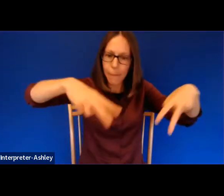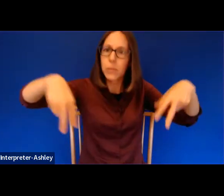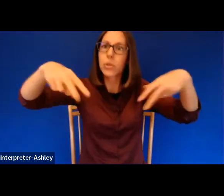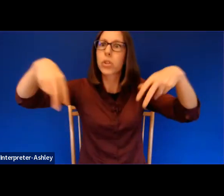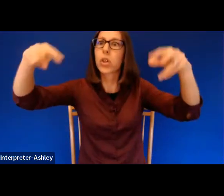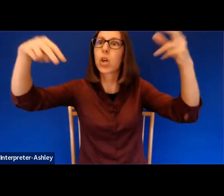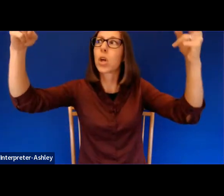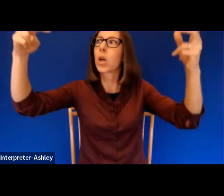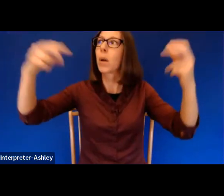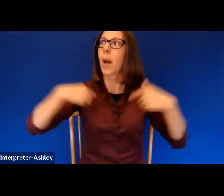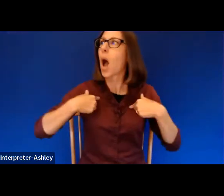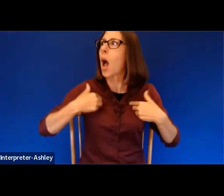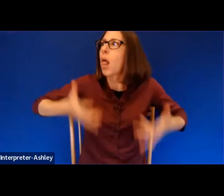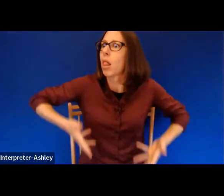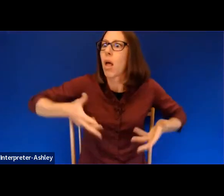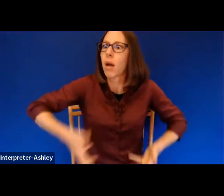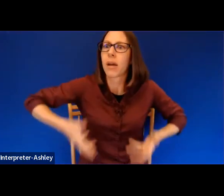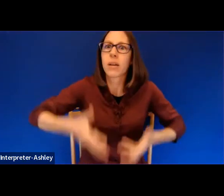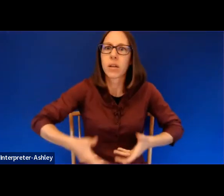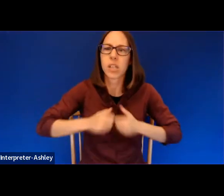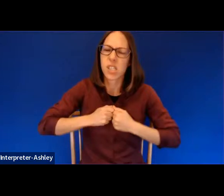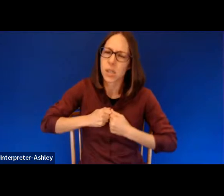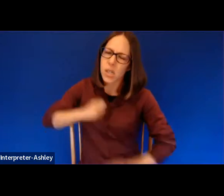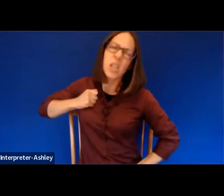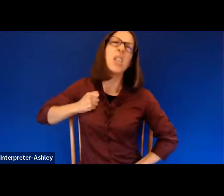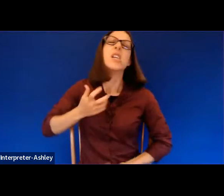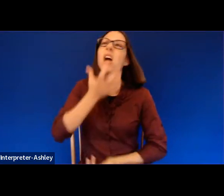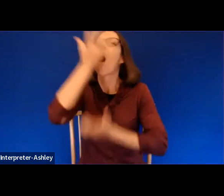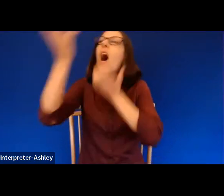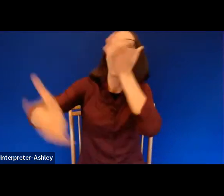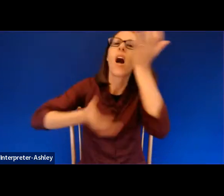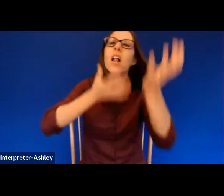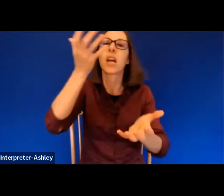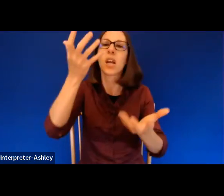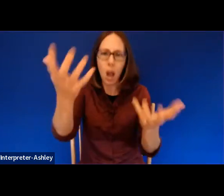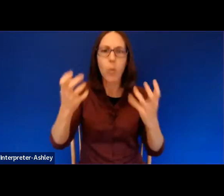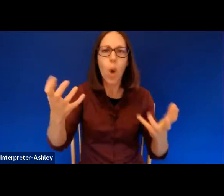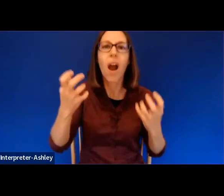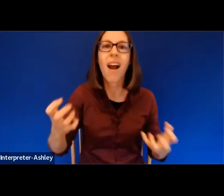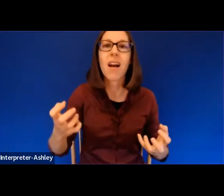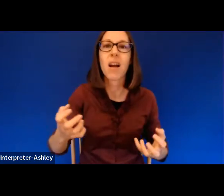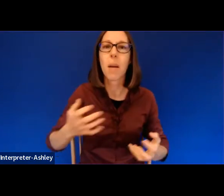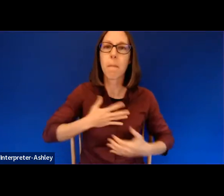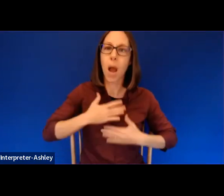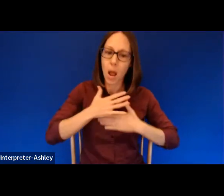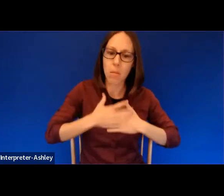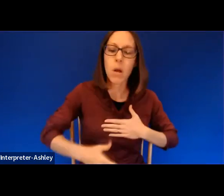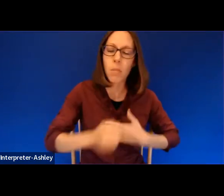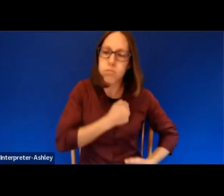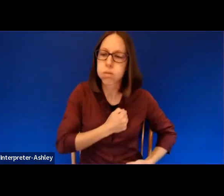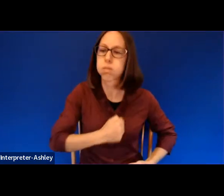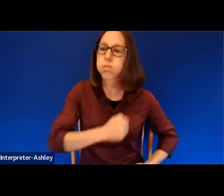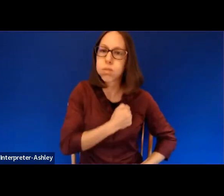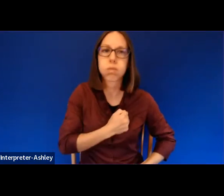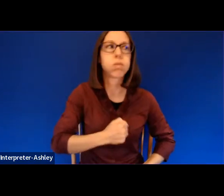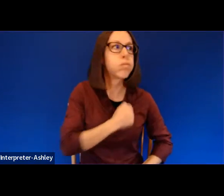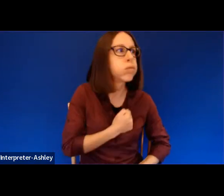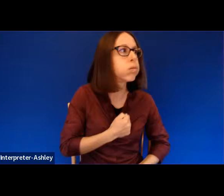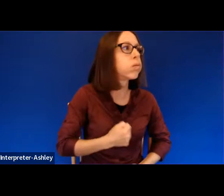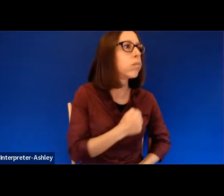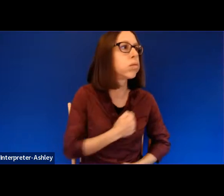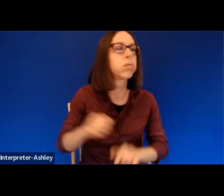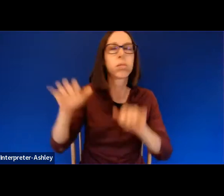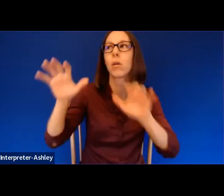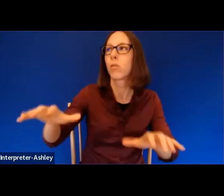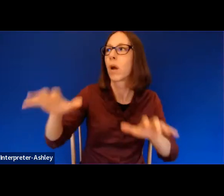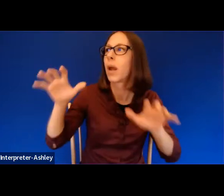and tear into the street, hollering. Let me hear only my blood beat this morning in the rain before the